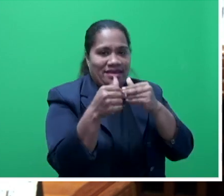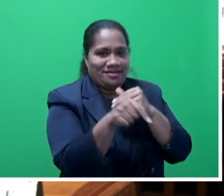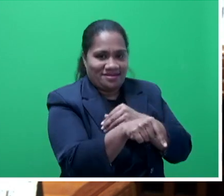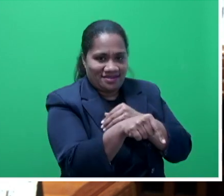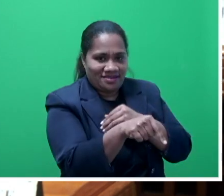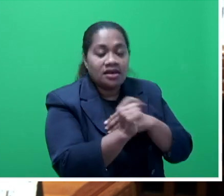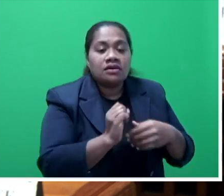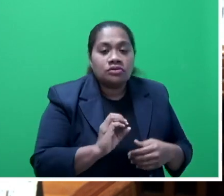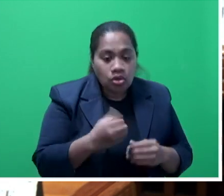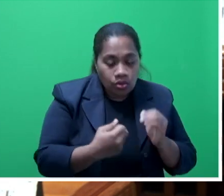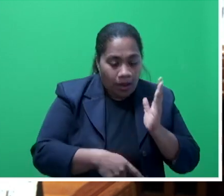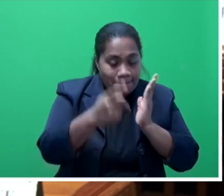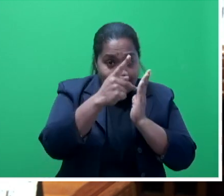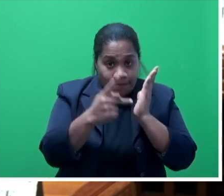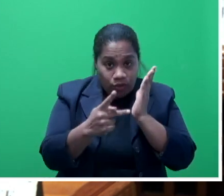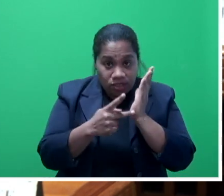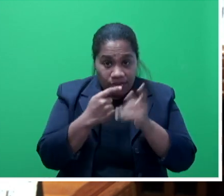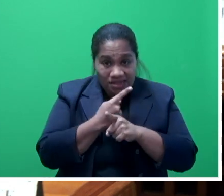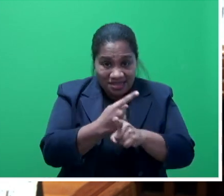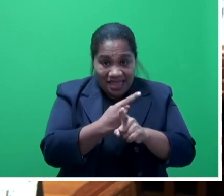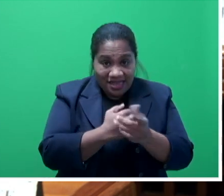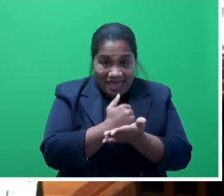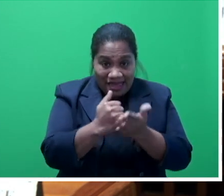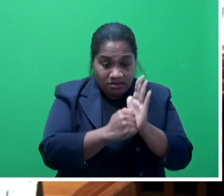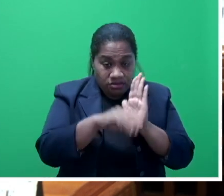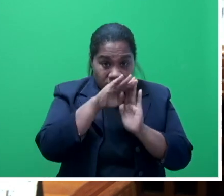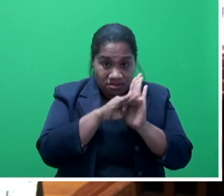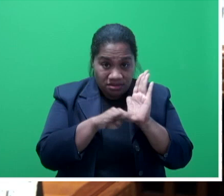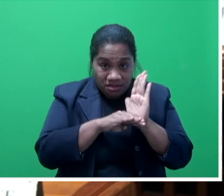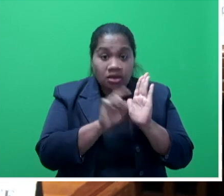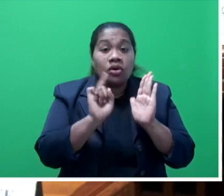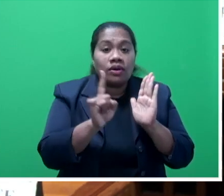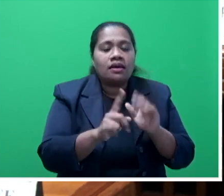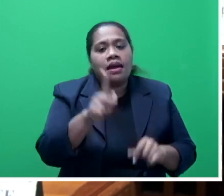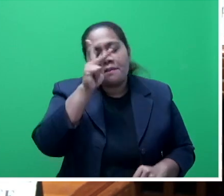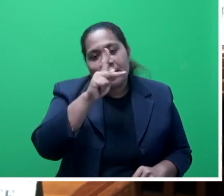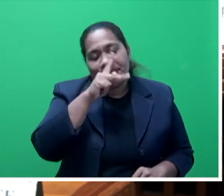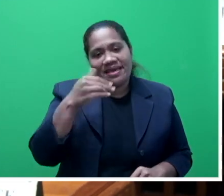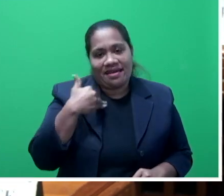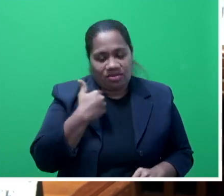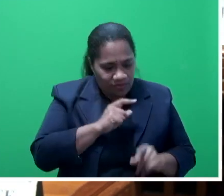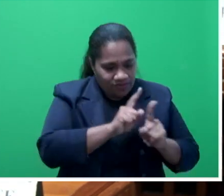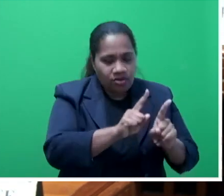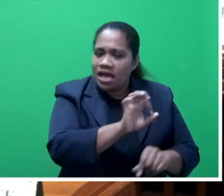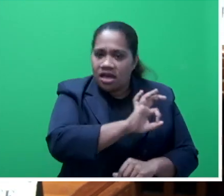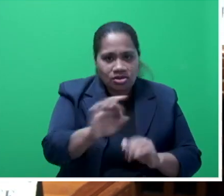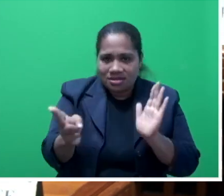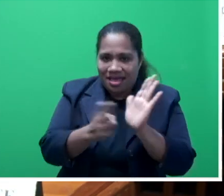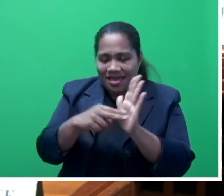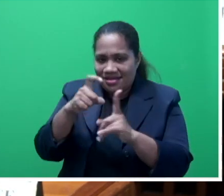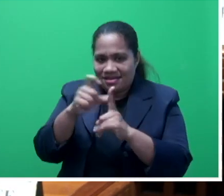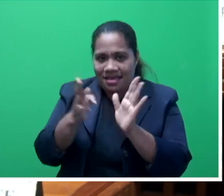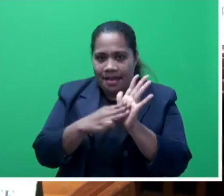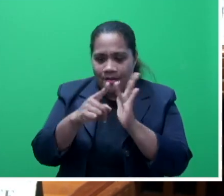guiding act, Mr Speaker sir, is the public health act and not the NDMO act.